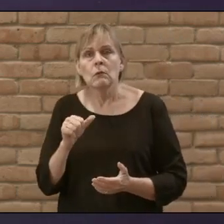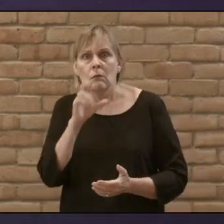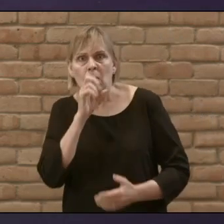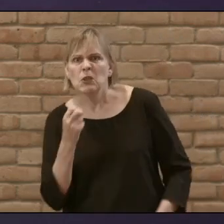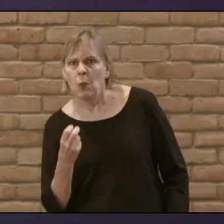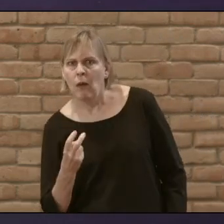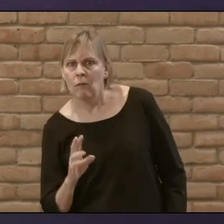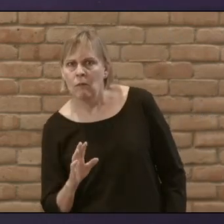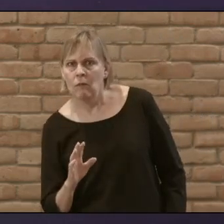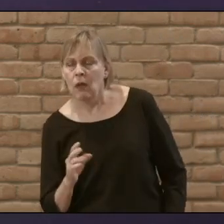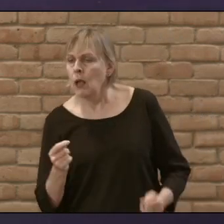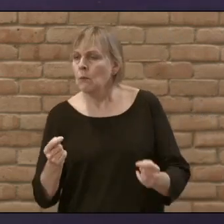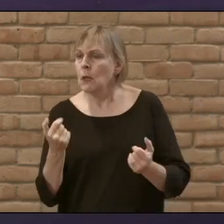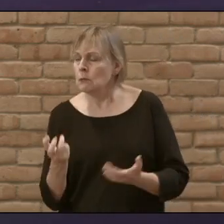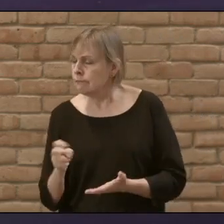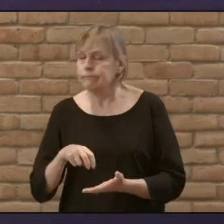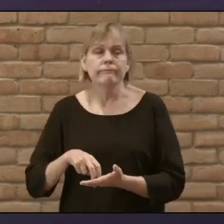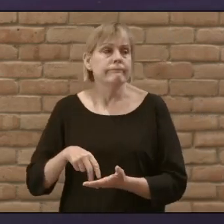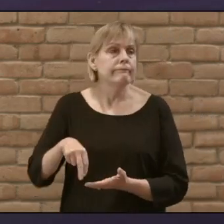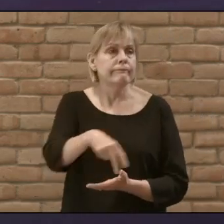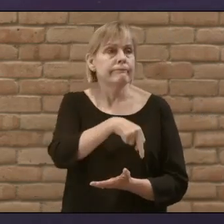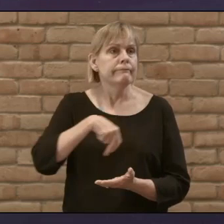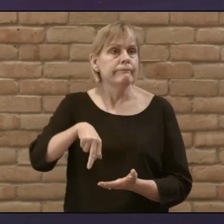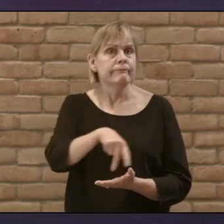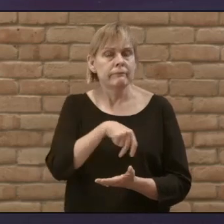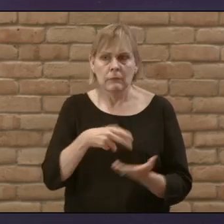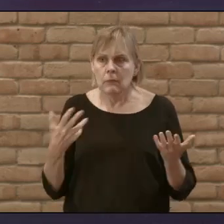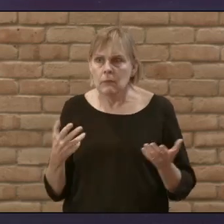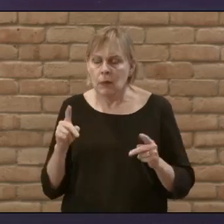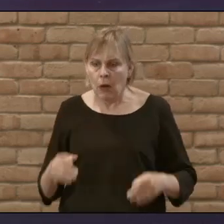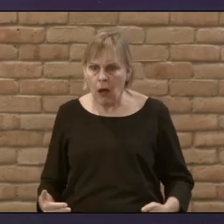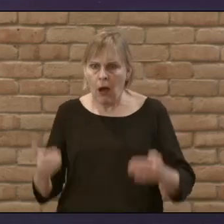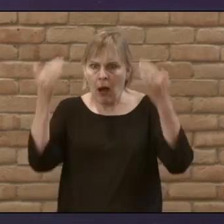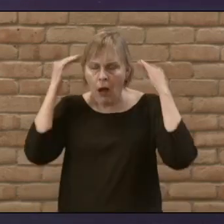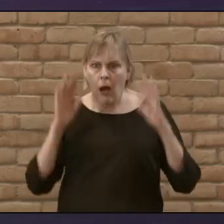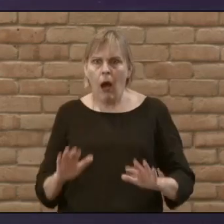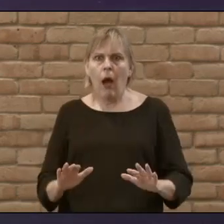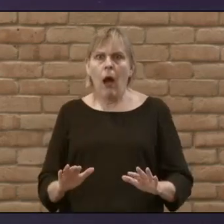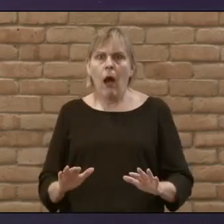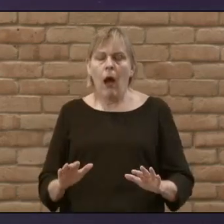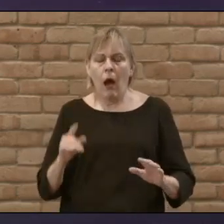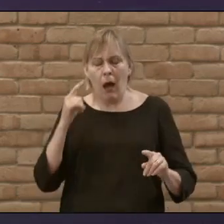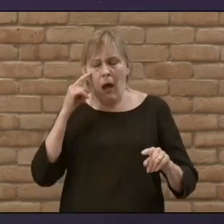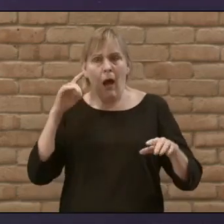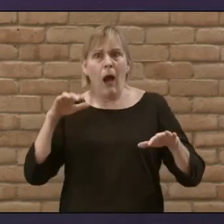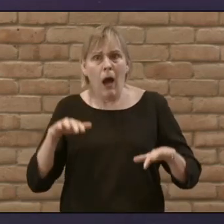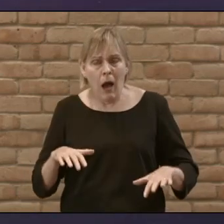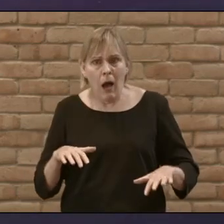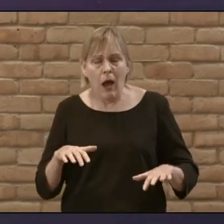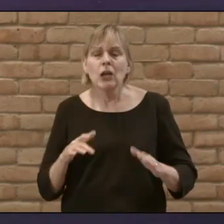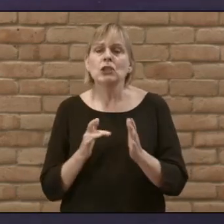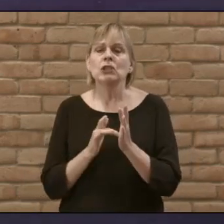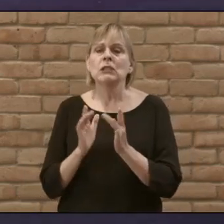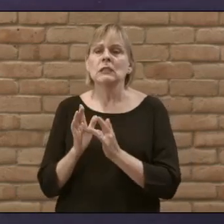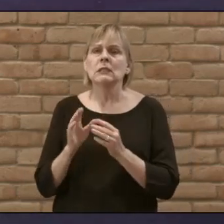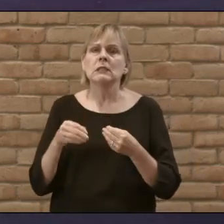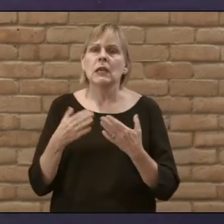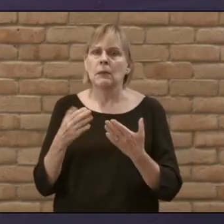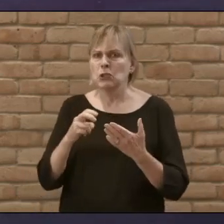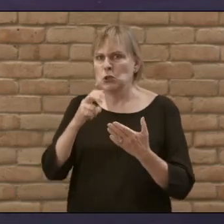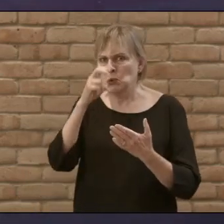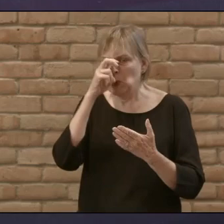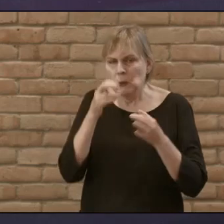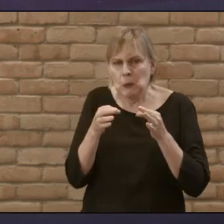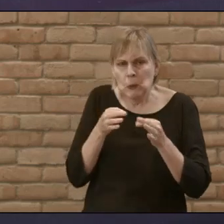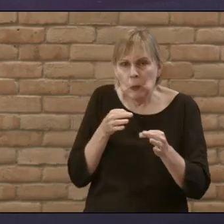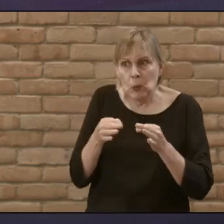years old, immediately stood up and walked around. They were overwhelmed and totally amazed. Jesus gave them strict orders